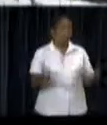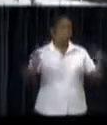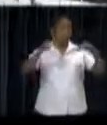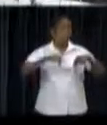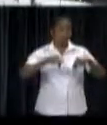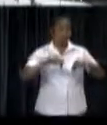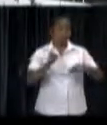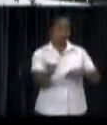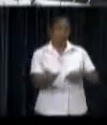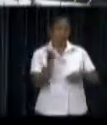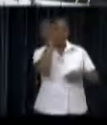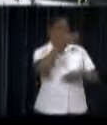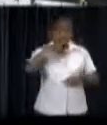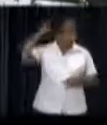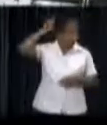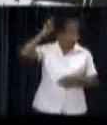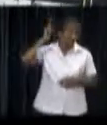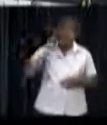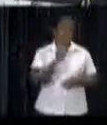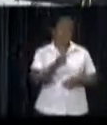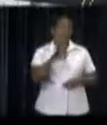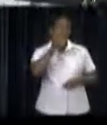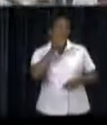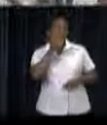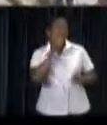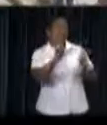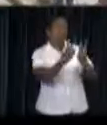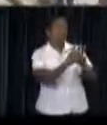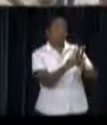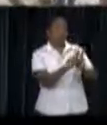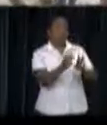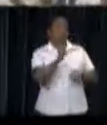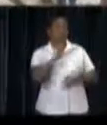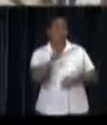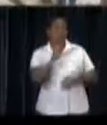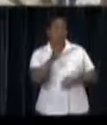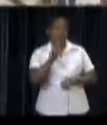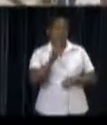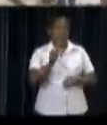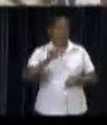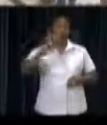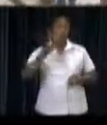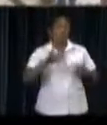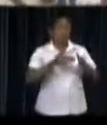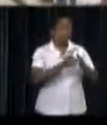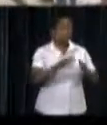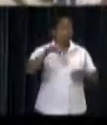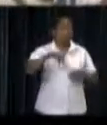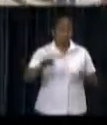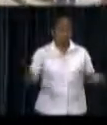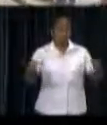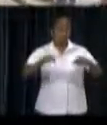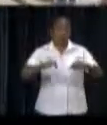to arrive this week in Surinamma, but at the meeting with the press, it was indicated that customs clearance had taken place